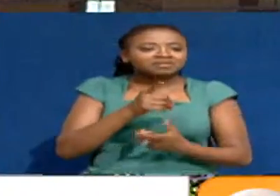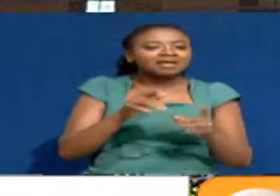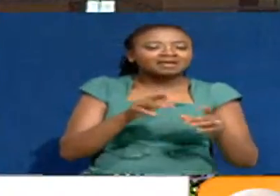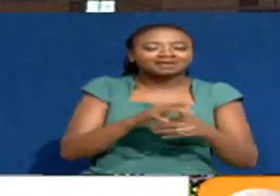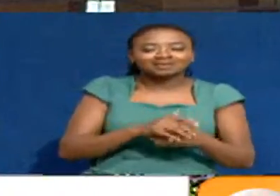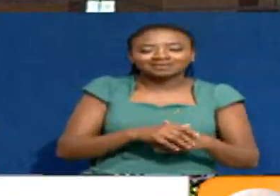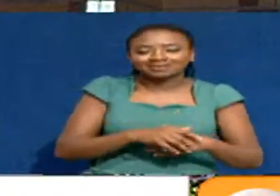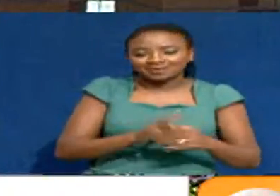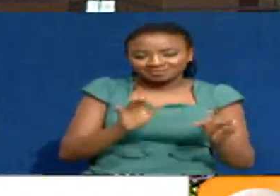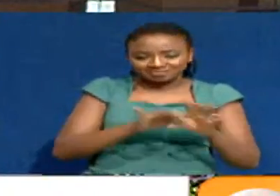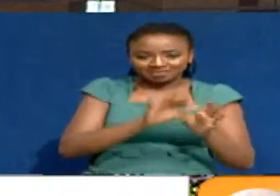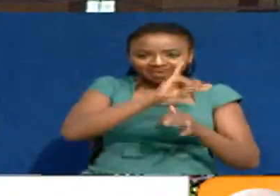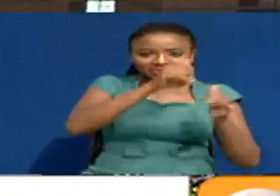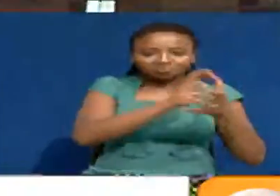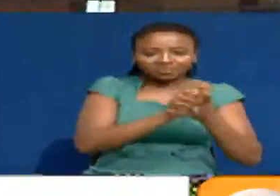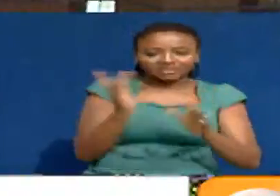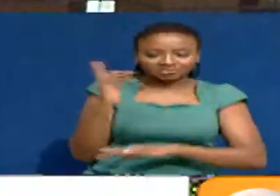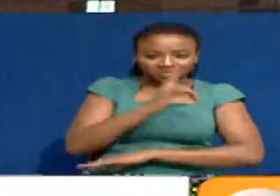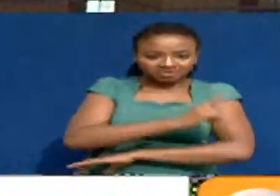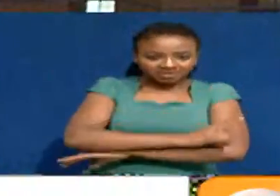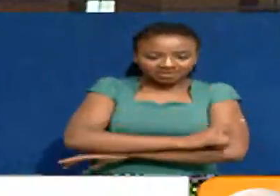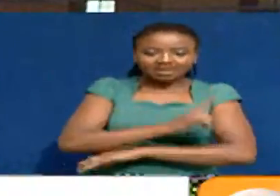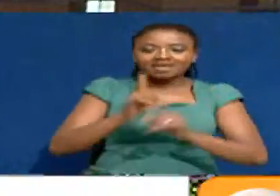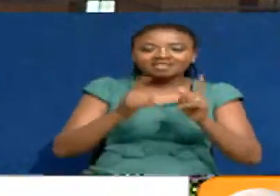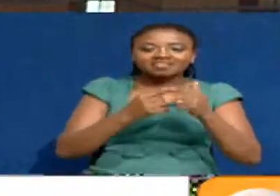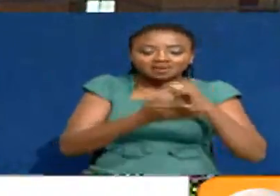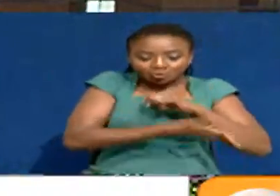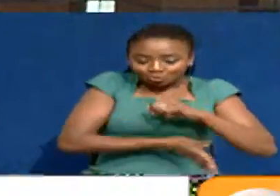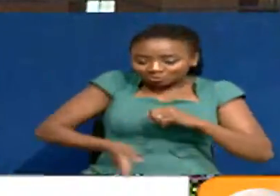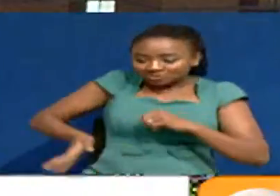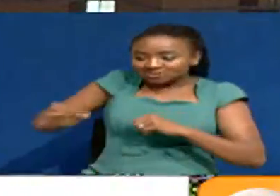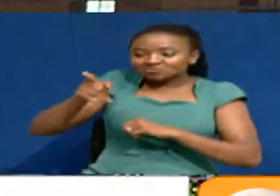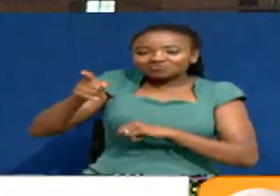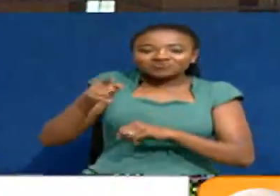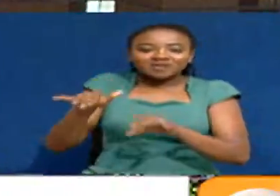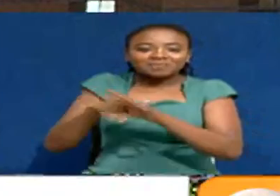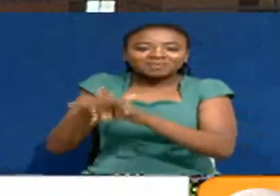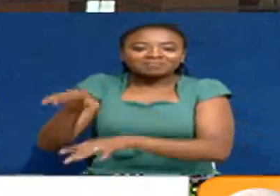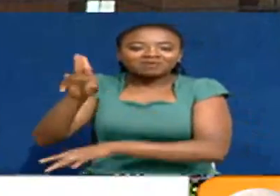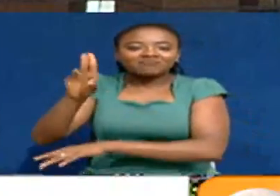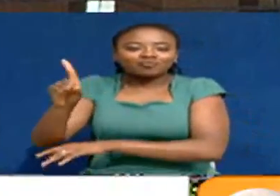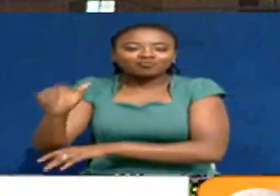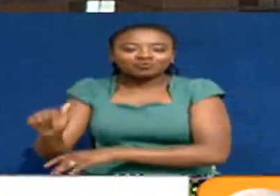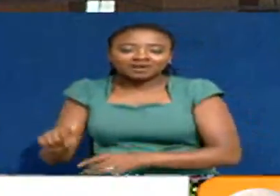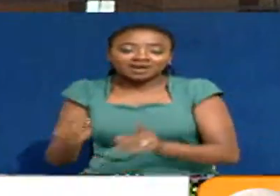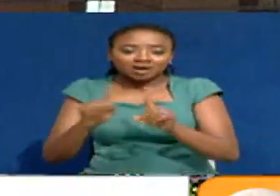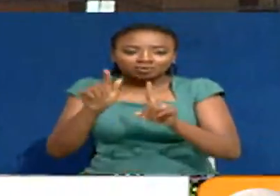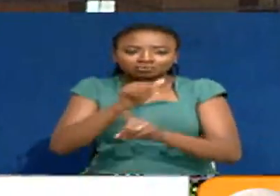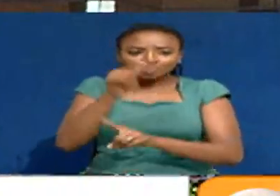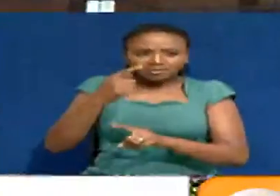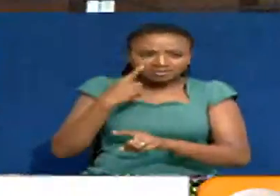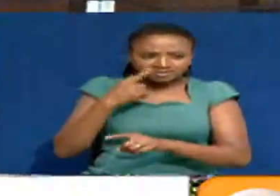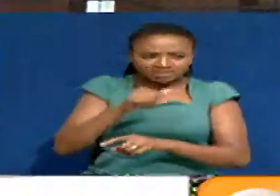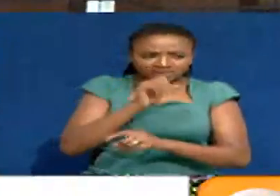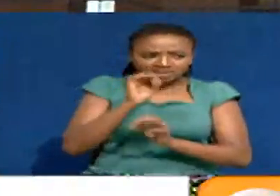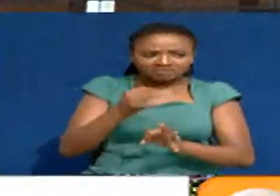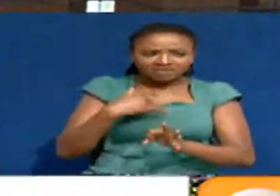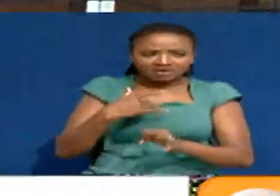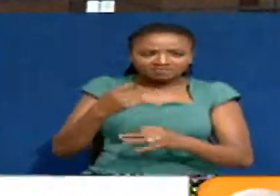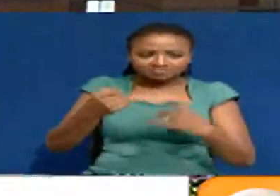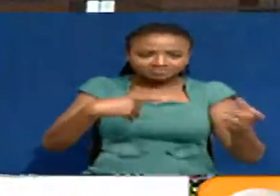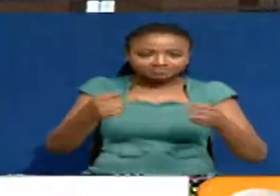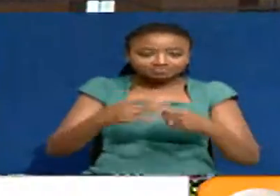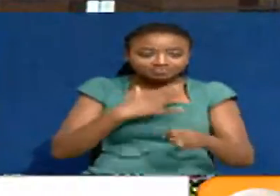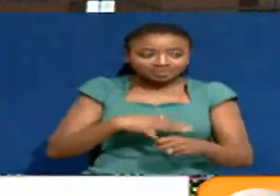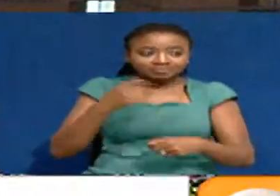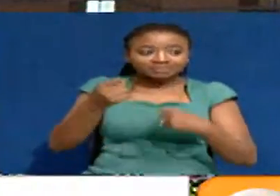in UDA at night. We want to hear more about that. And let me see if we have any SMSs. So remember,